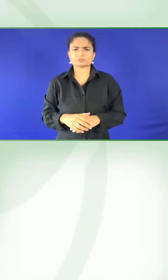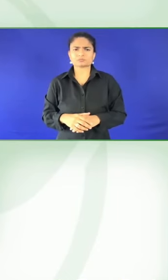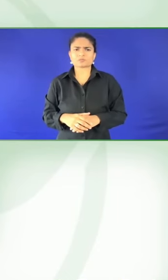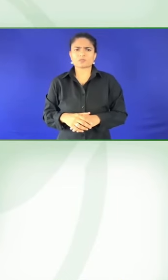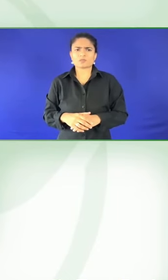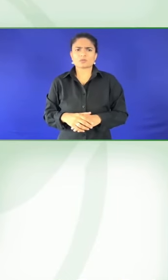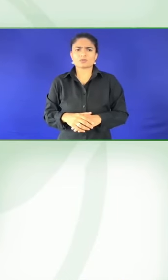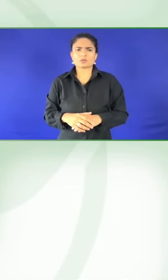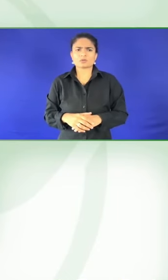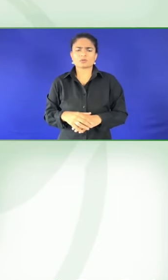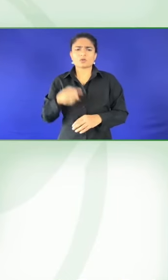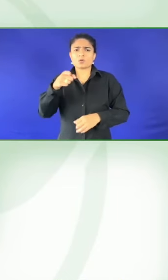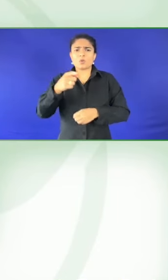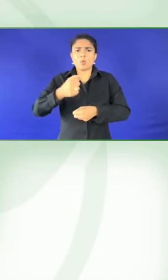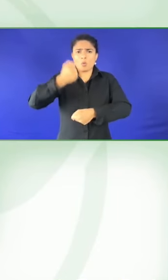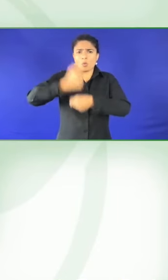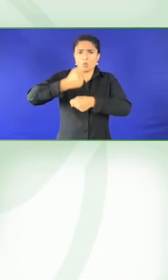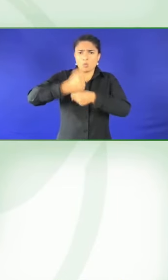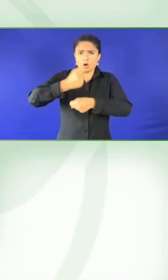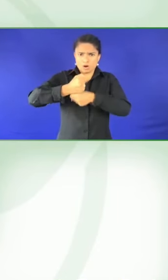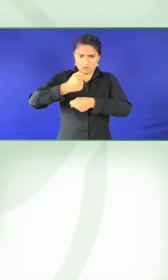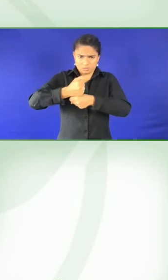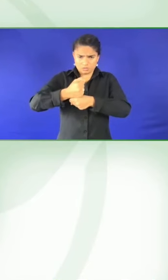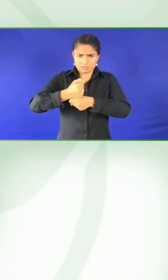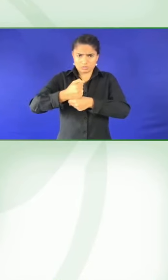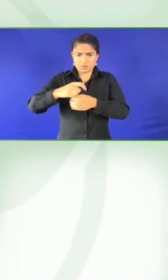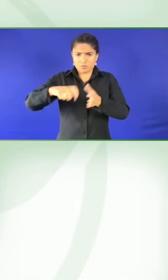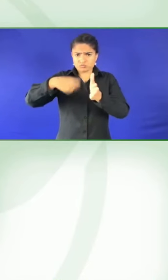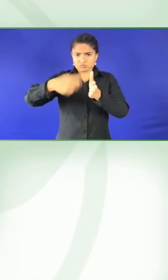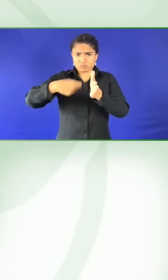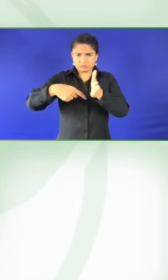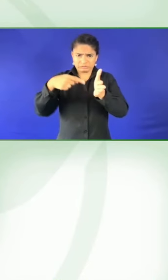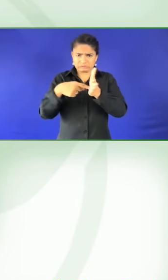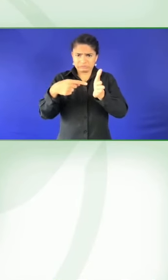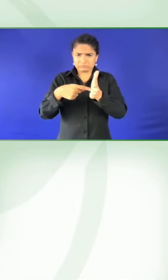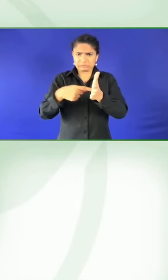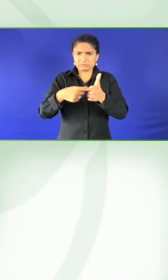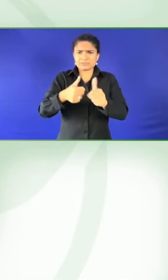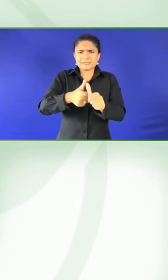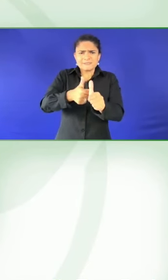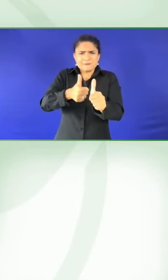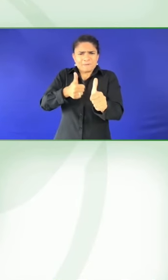materials being available in different formats. So how much of that is a driver for you?